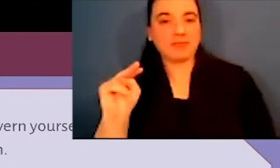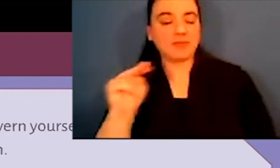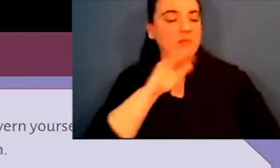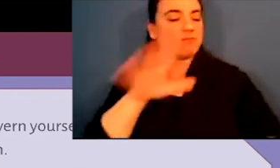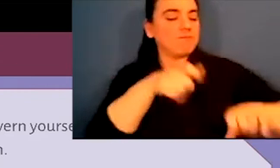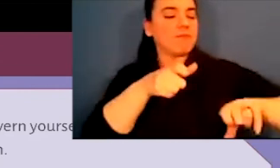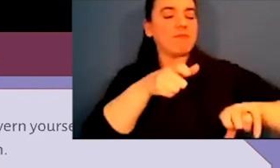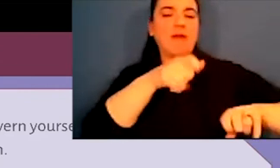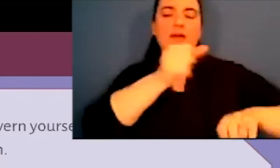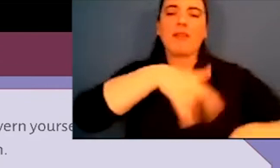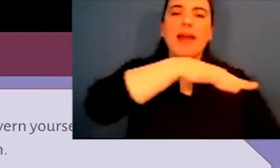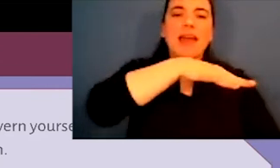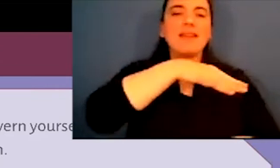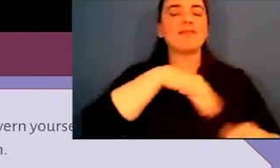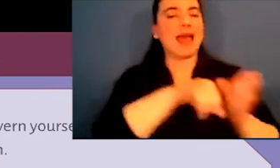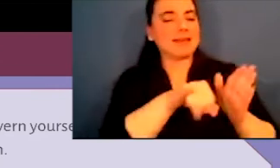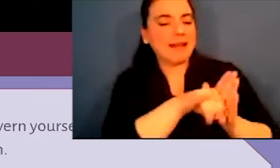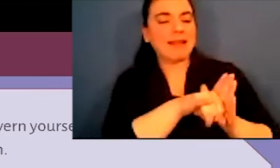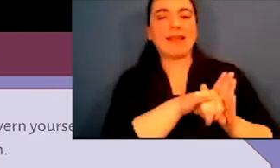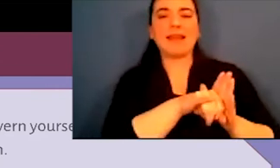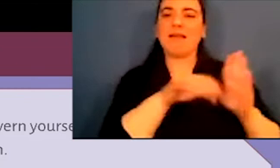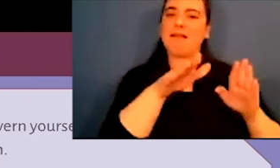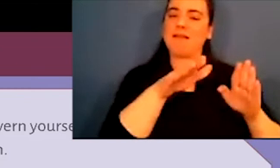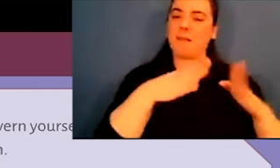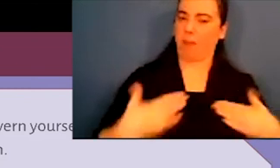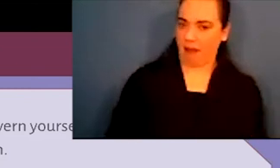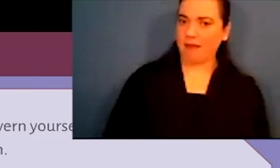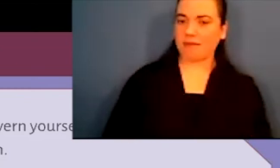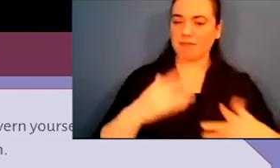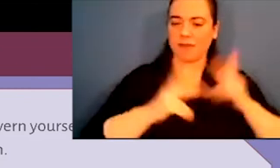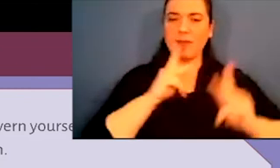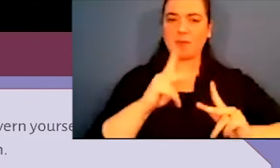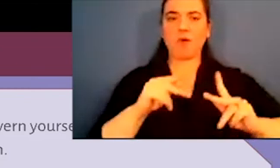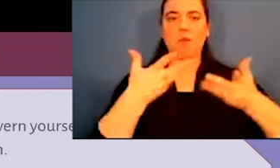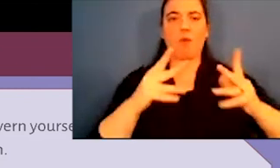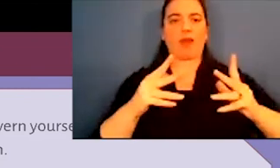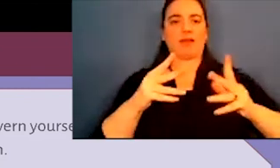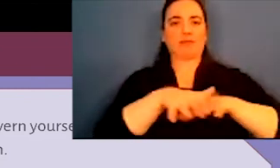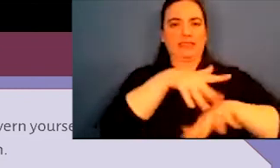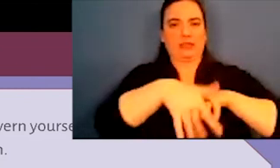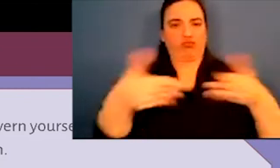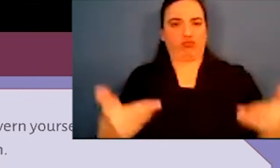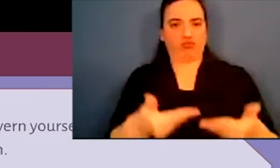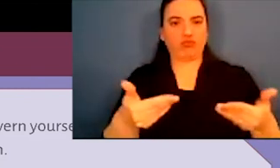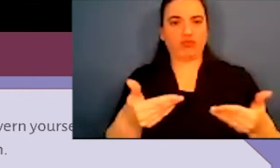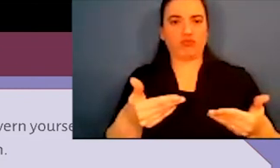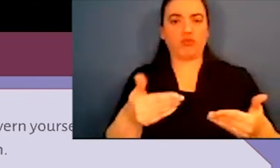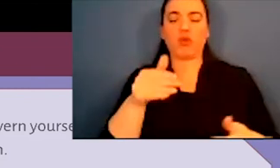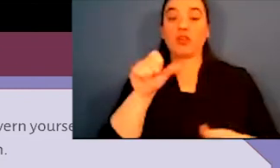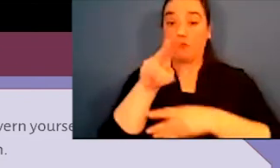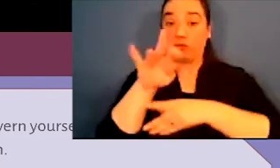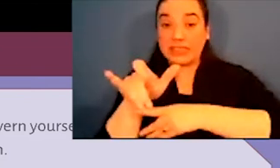embedded to maintain possession over the culture, lands, identities, and even bodies of people